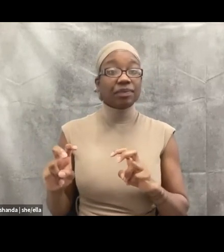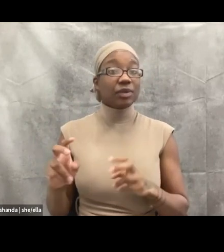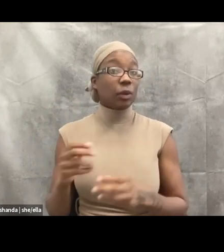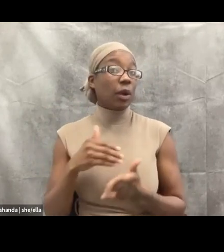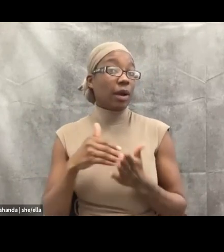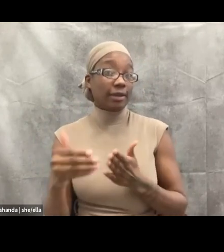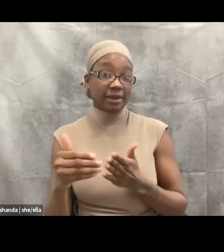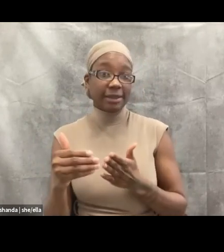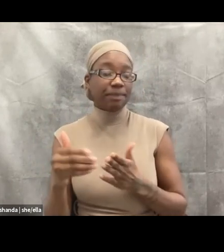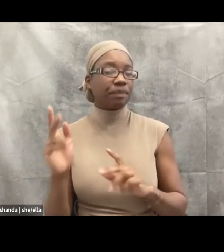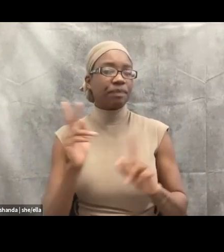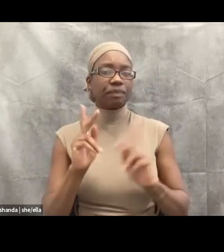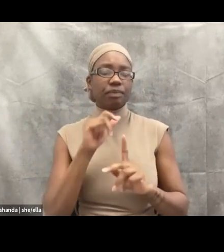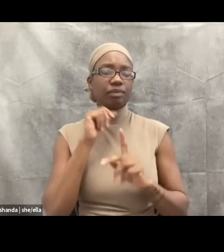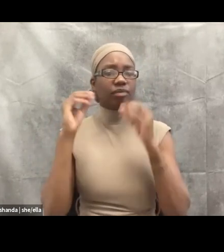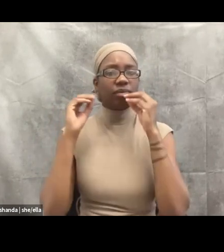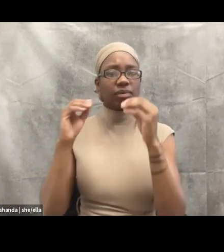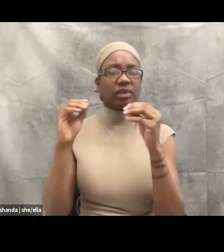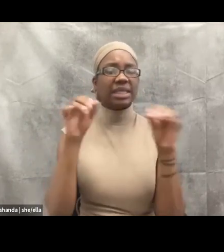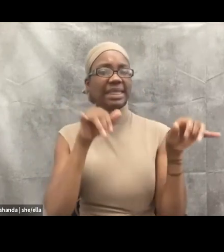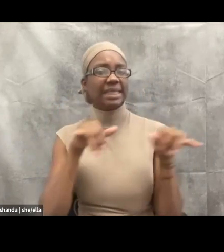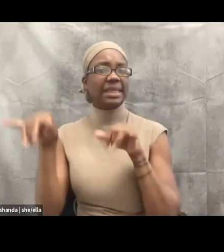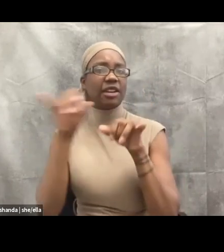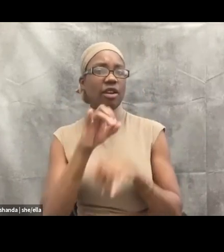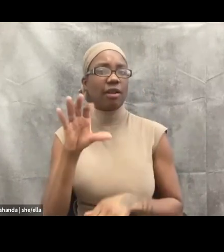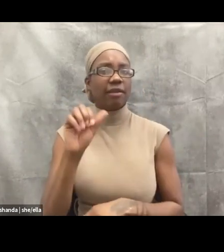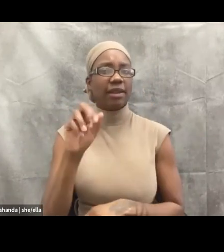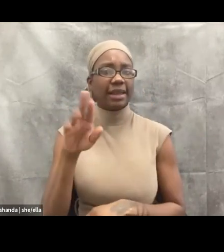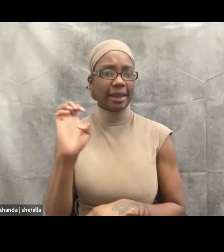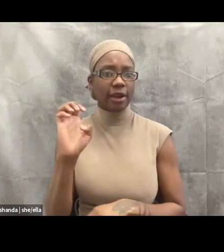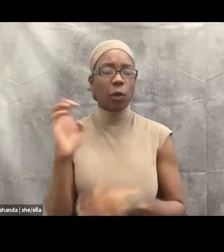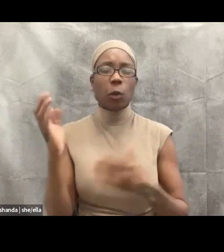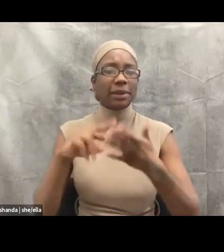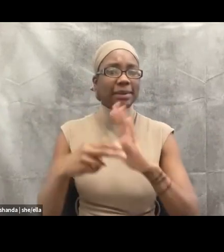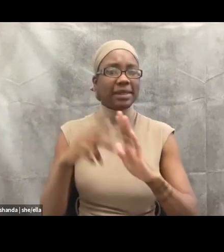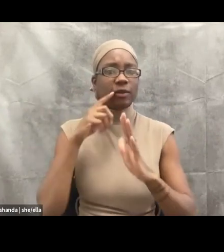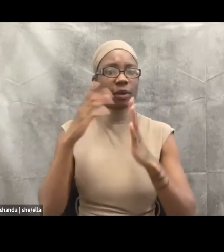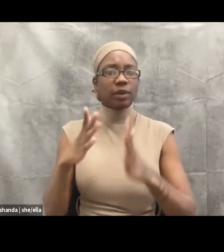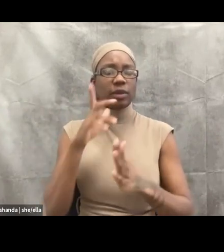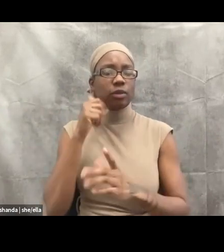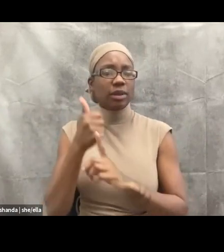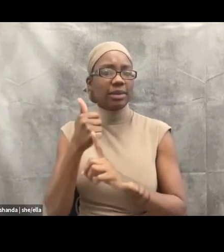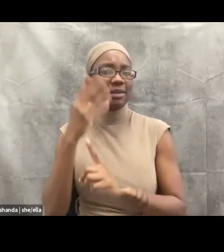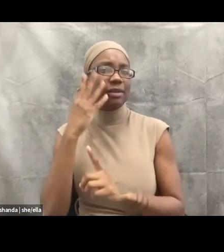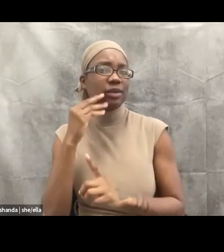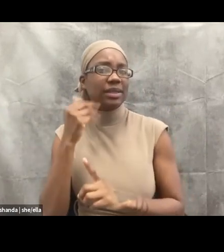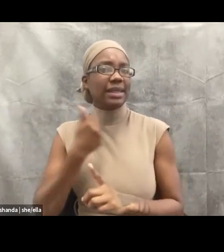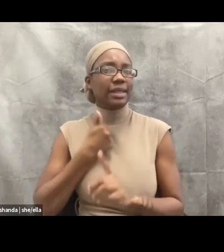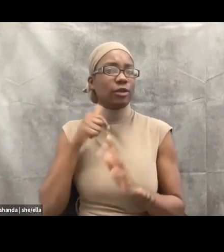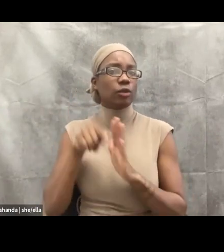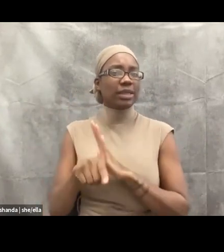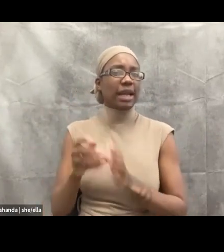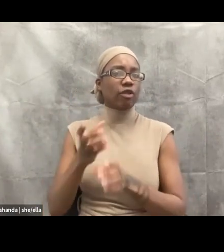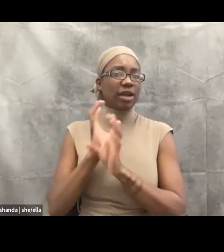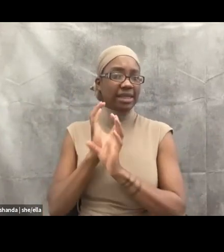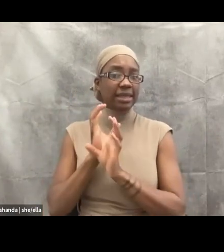what the standard of care ought to be for someone who's having experiences with suicide crisis. What they're taught is how to, like, cover their own,